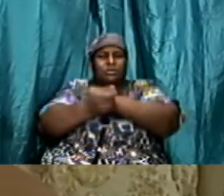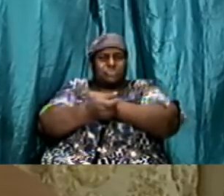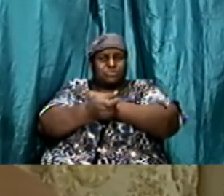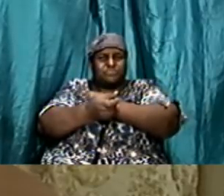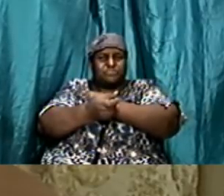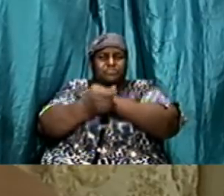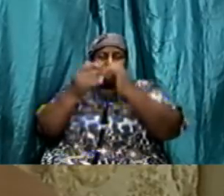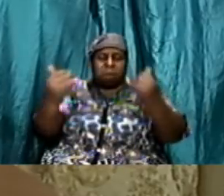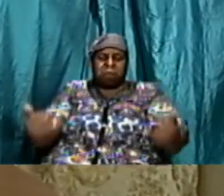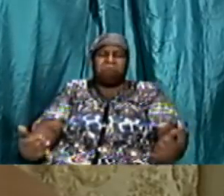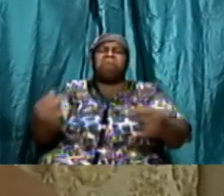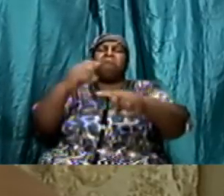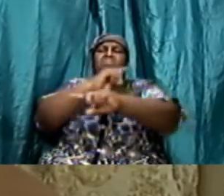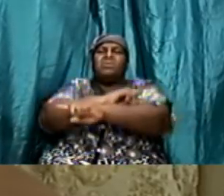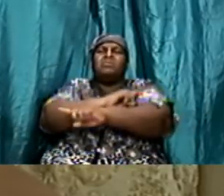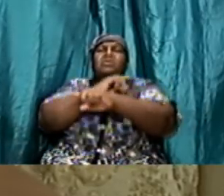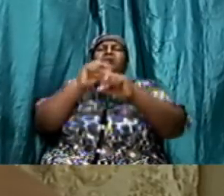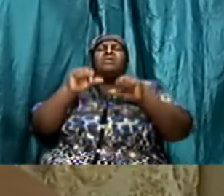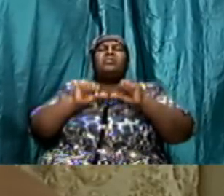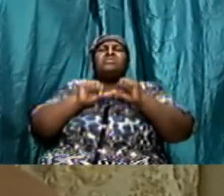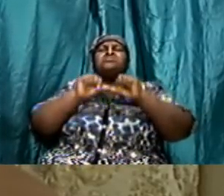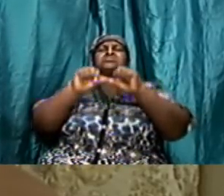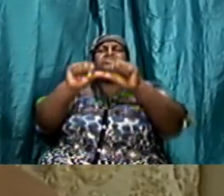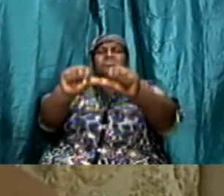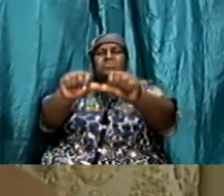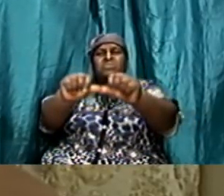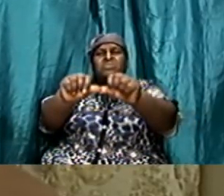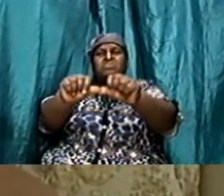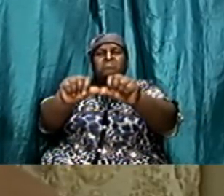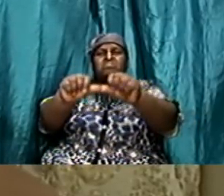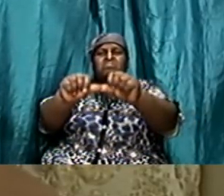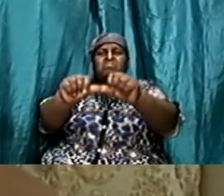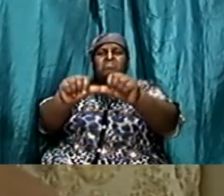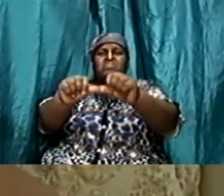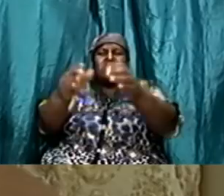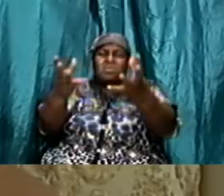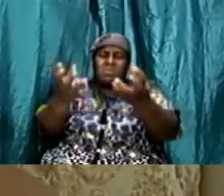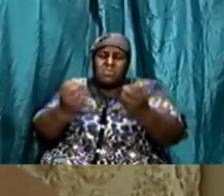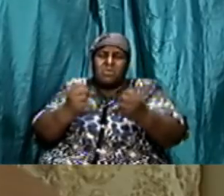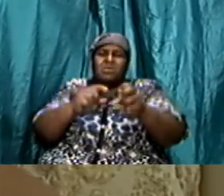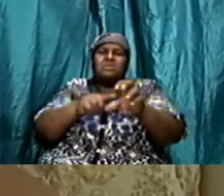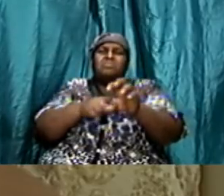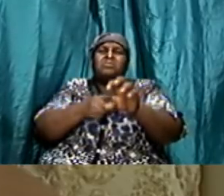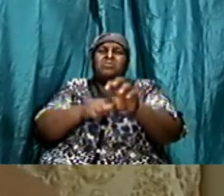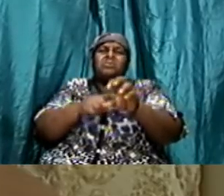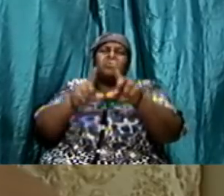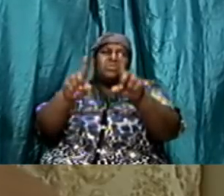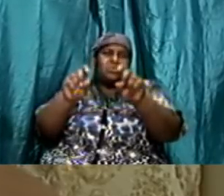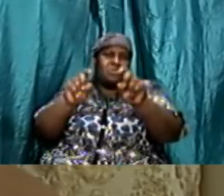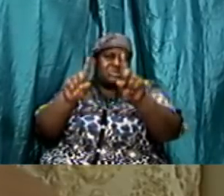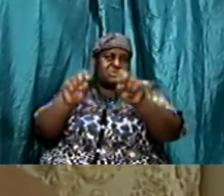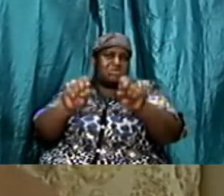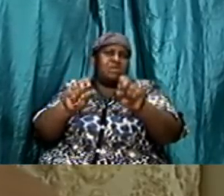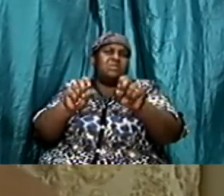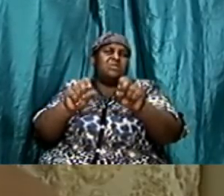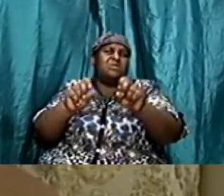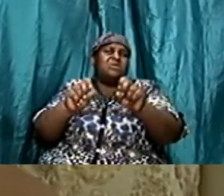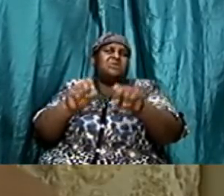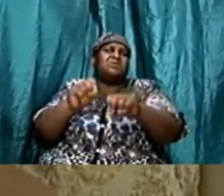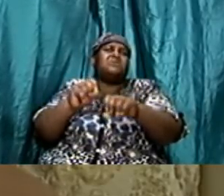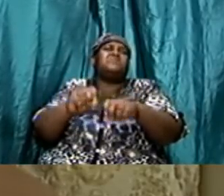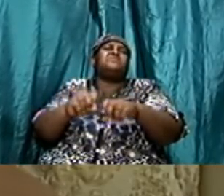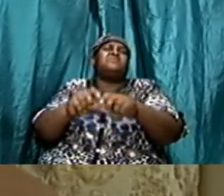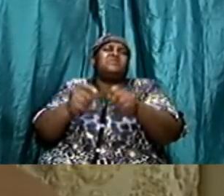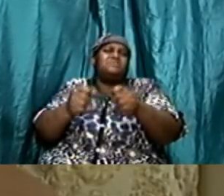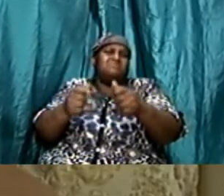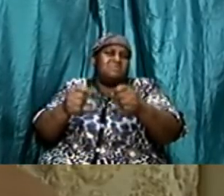continue and um i want to start with a question that was posted to me a question that came